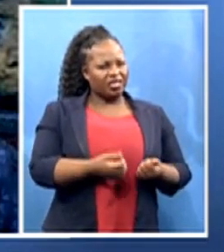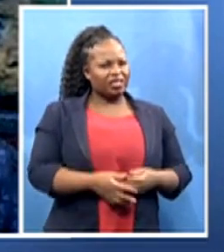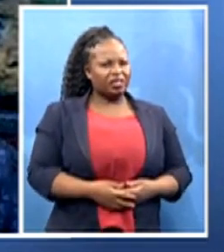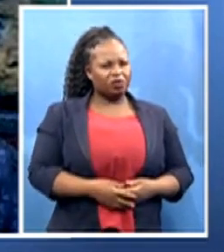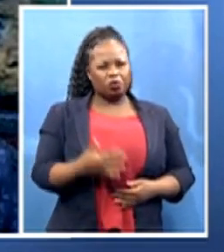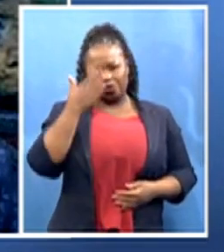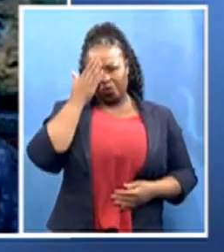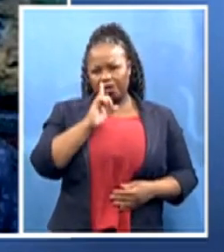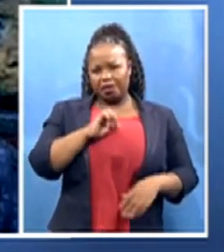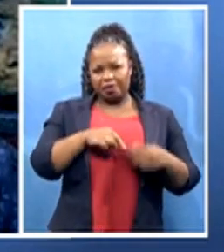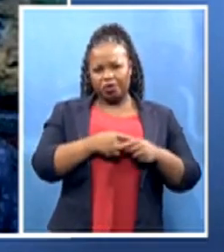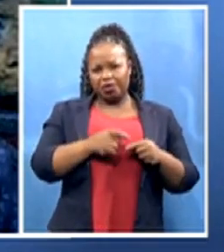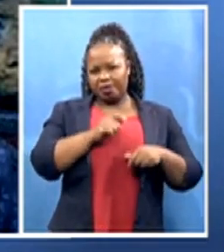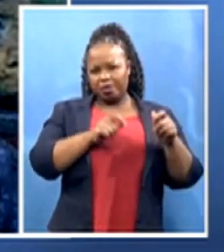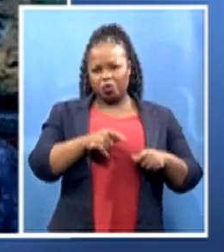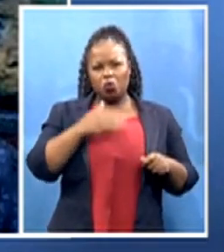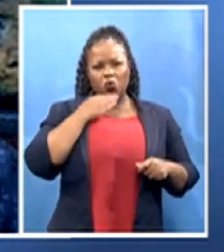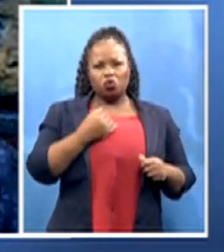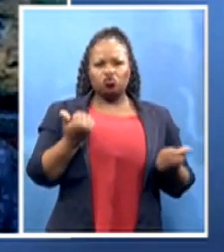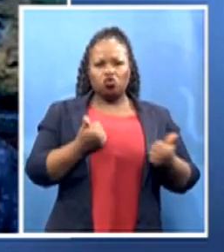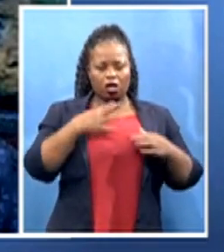their responses to the vaccine?